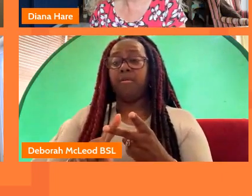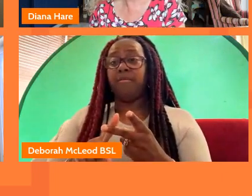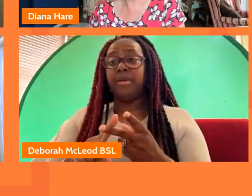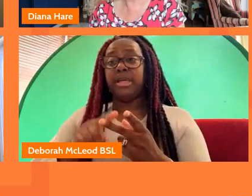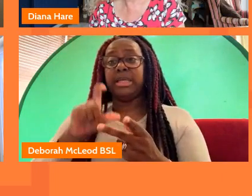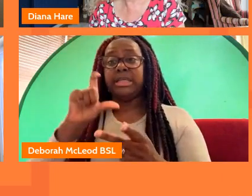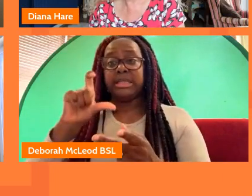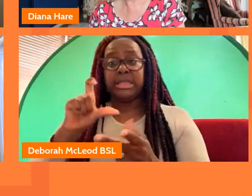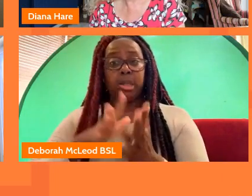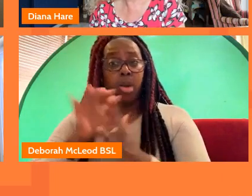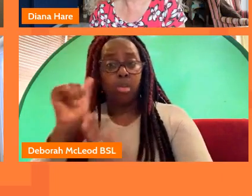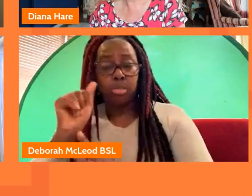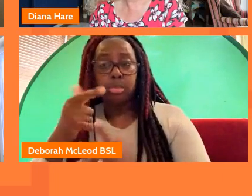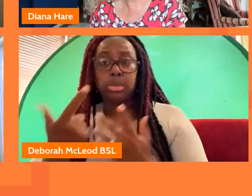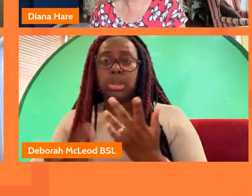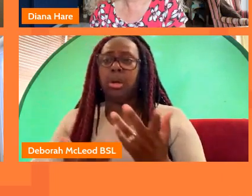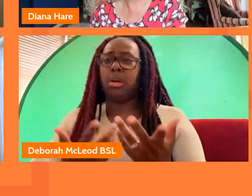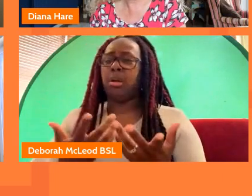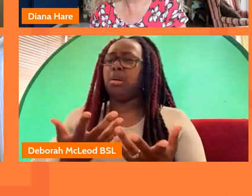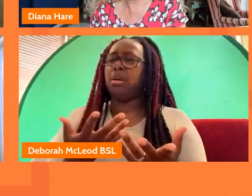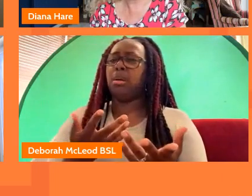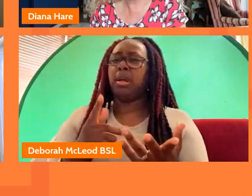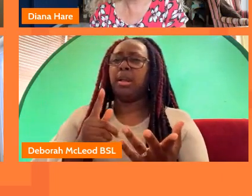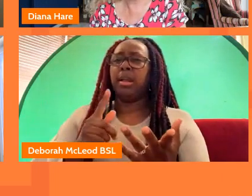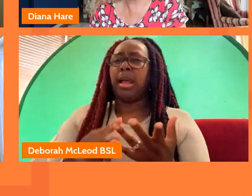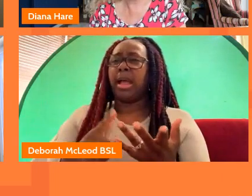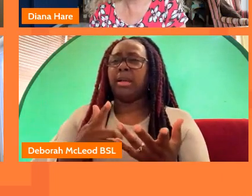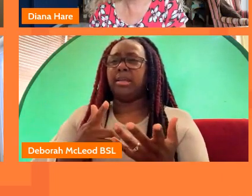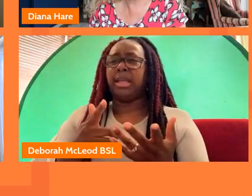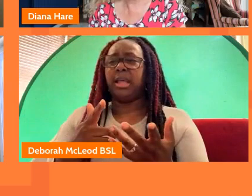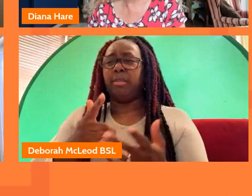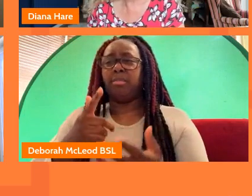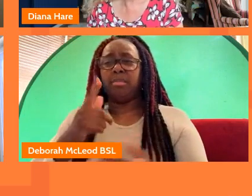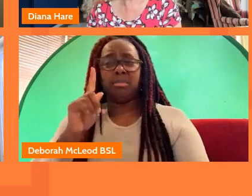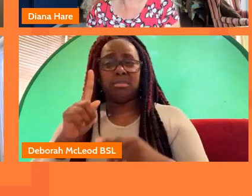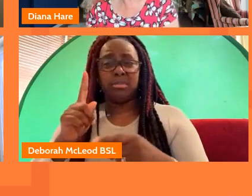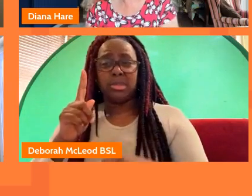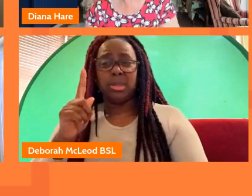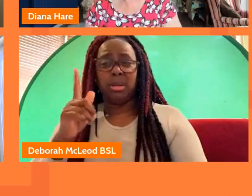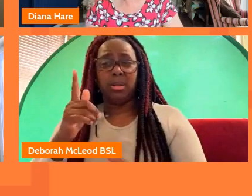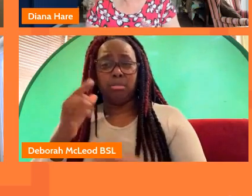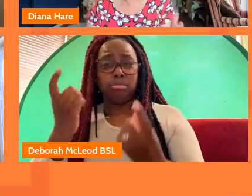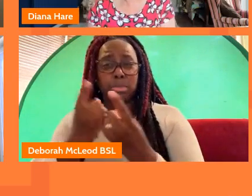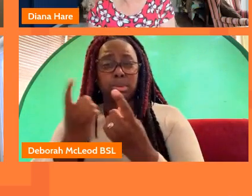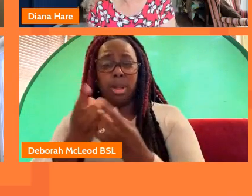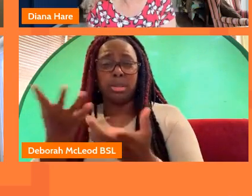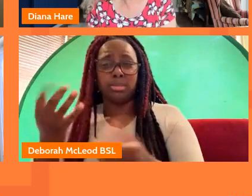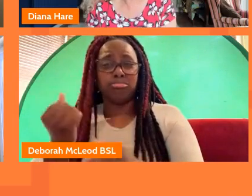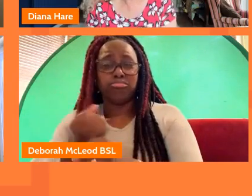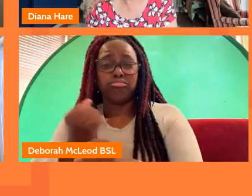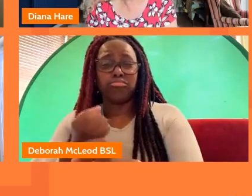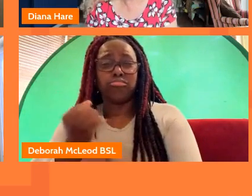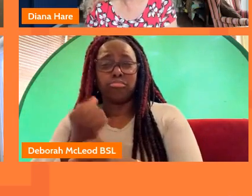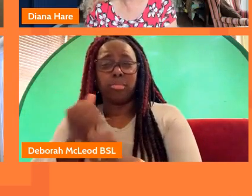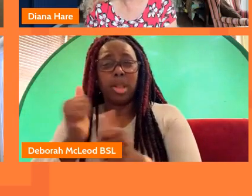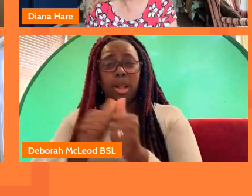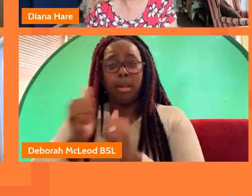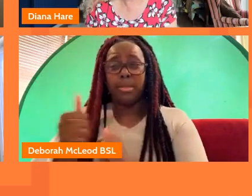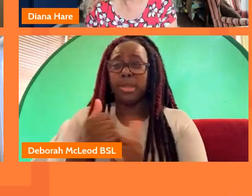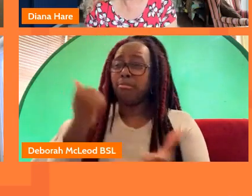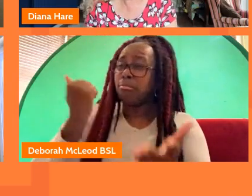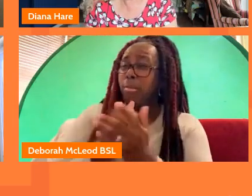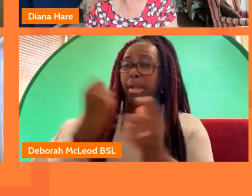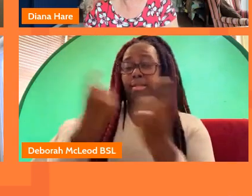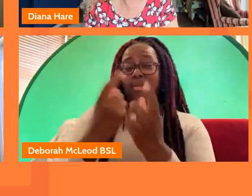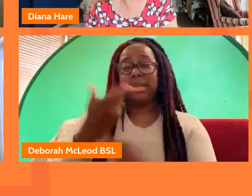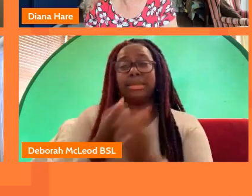um and um full fact the production company so so i think again good things happen when people come together